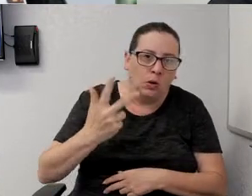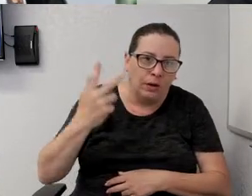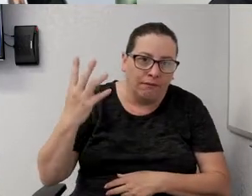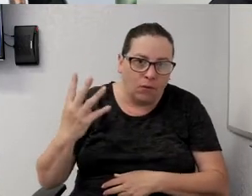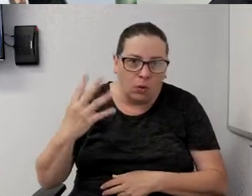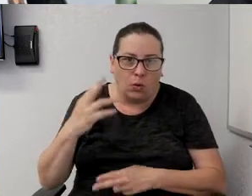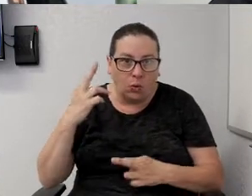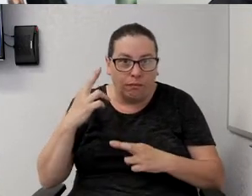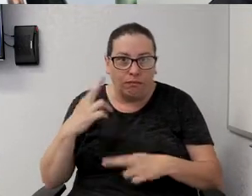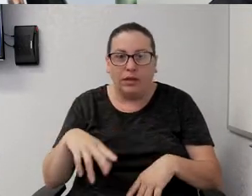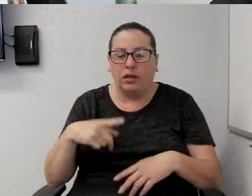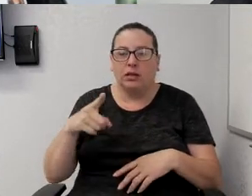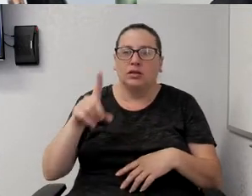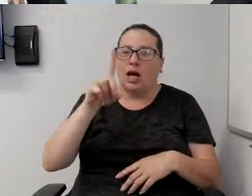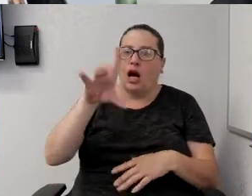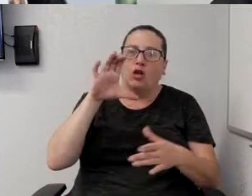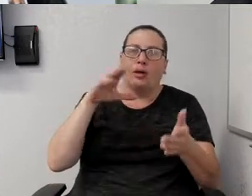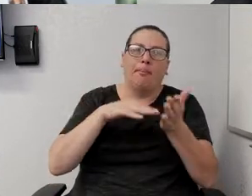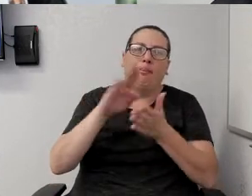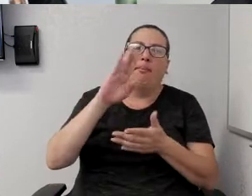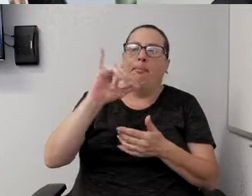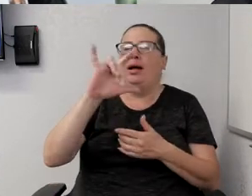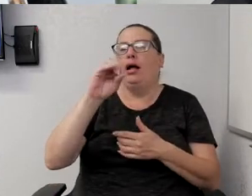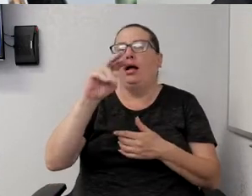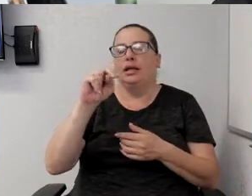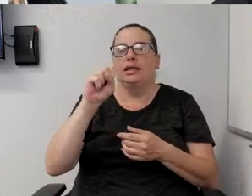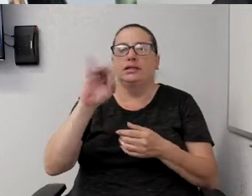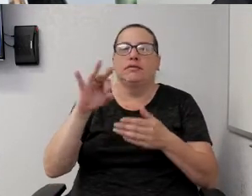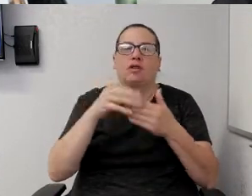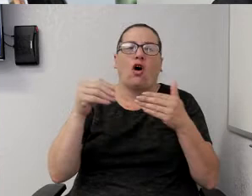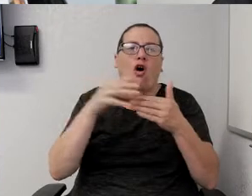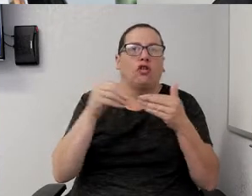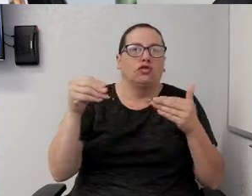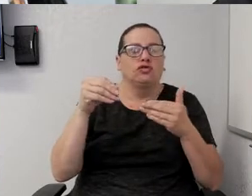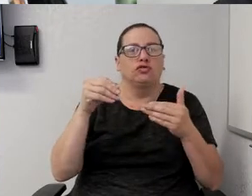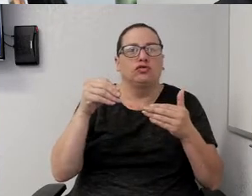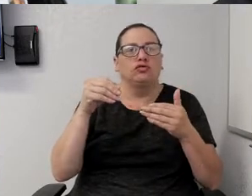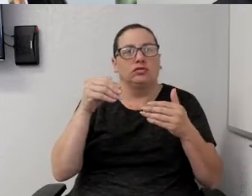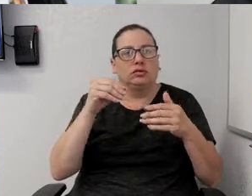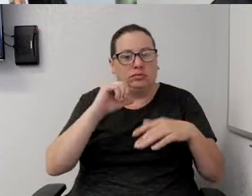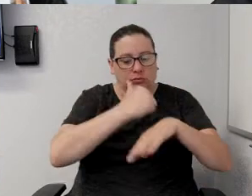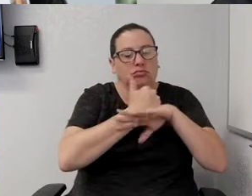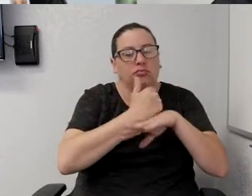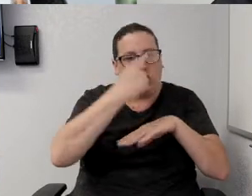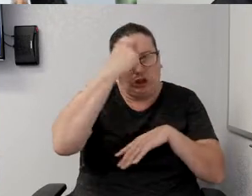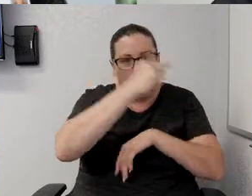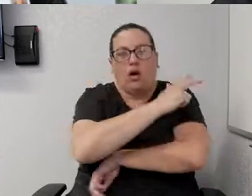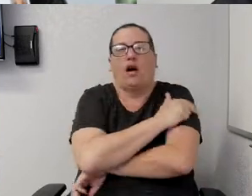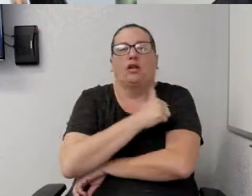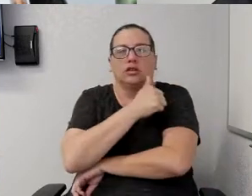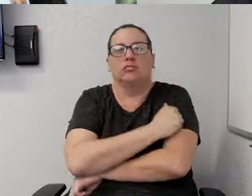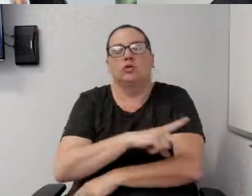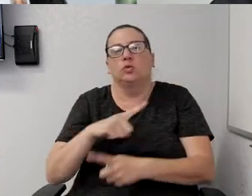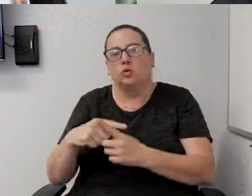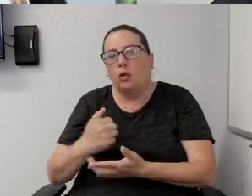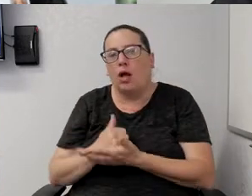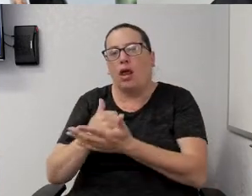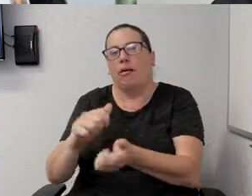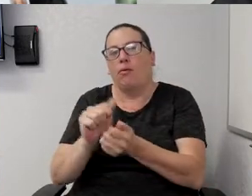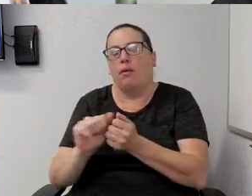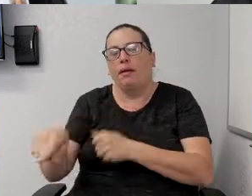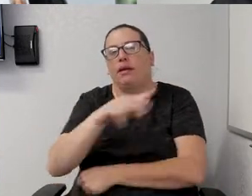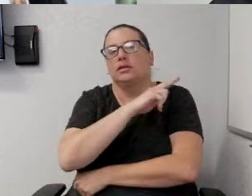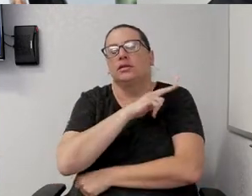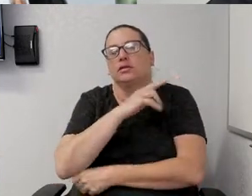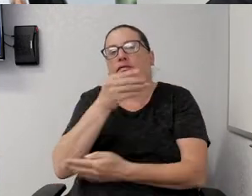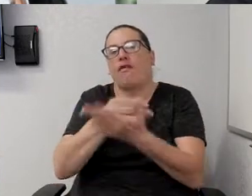hundreds of billions of dollars that have been earmarked for hospitals to help them with this financial recovery. The